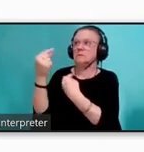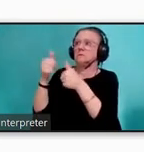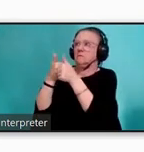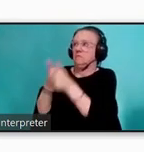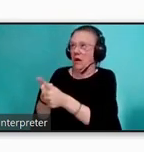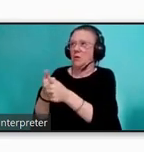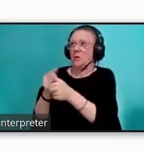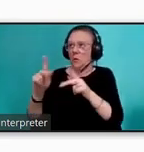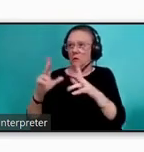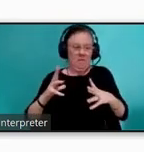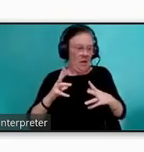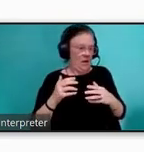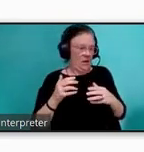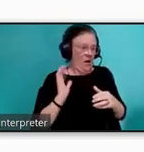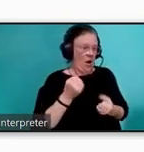safe.